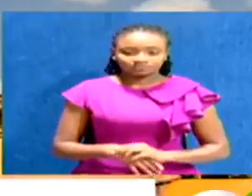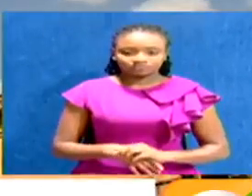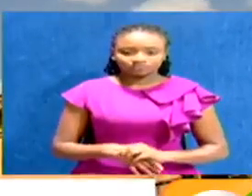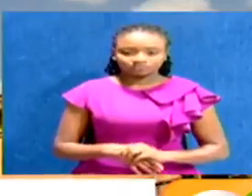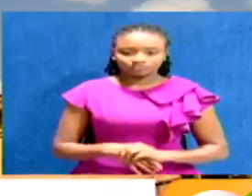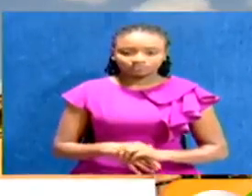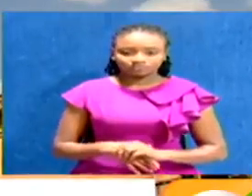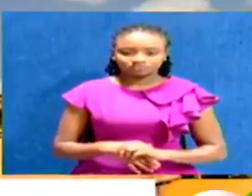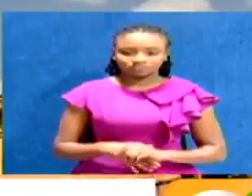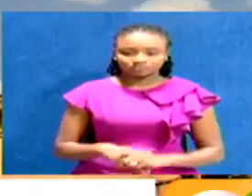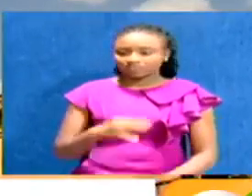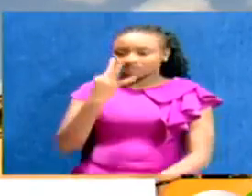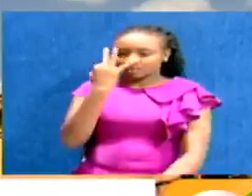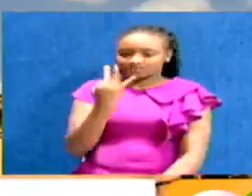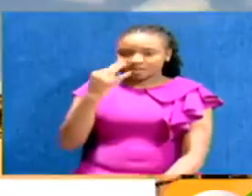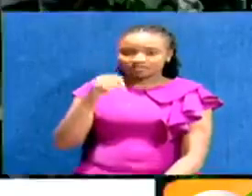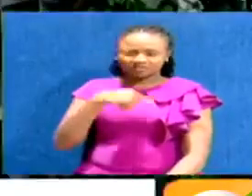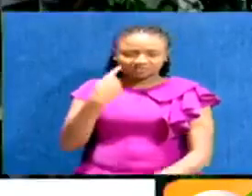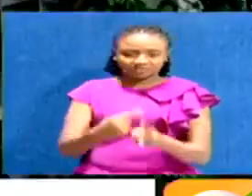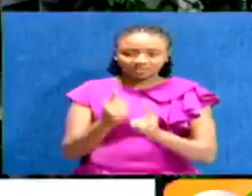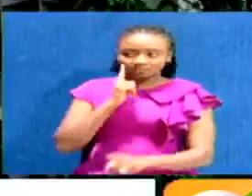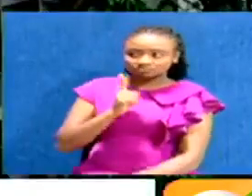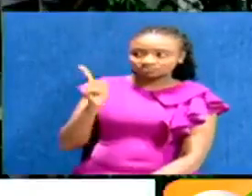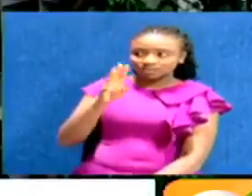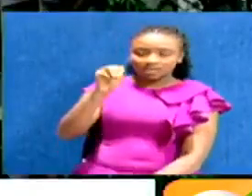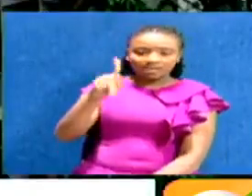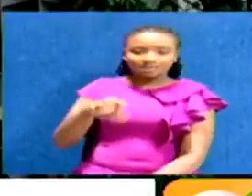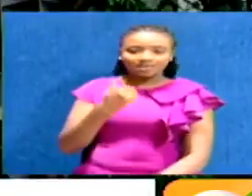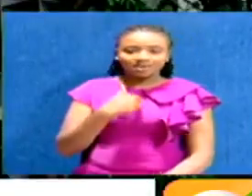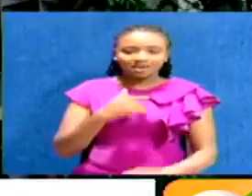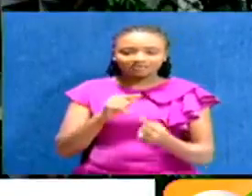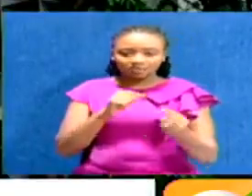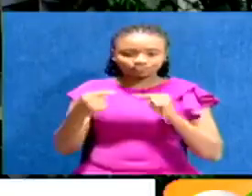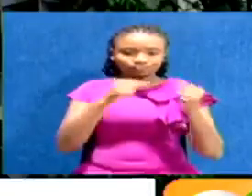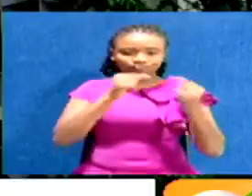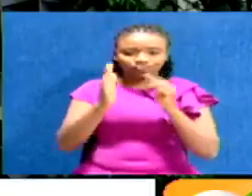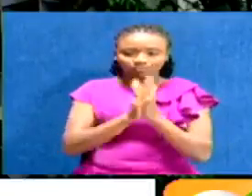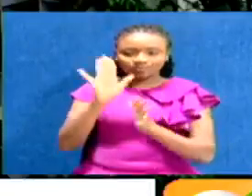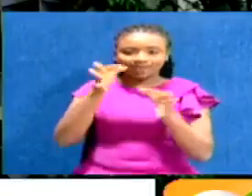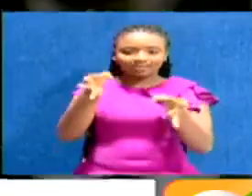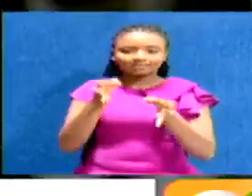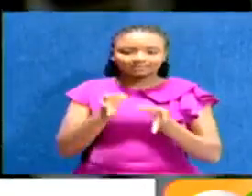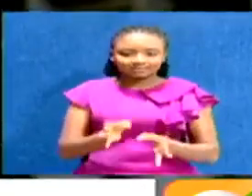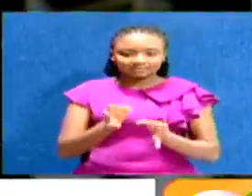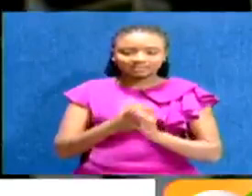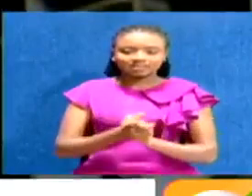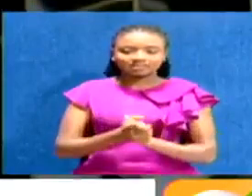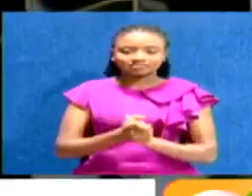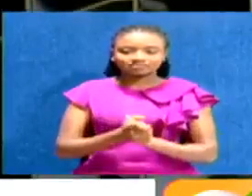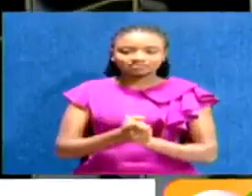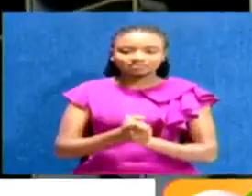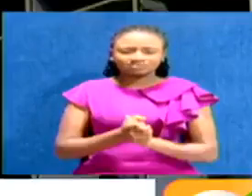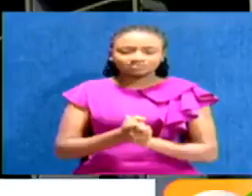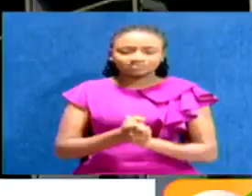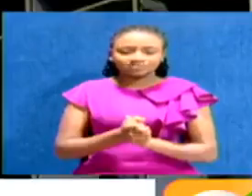Early in March this year, the lawmakers were engaged in a showdown with the Treasury vying to shoot down government-sponsored